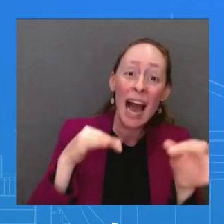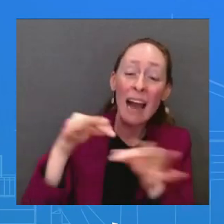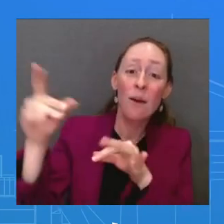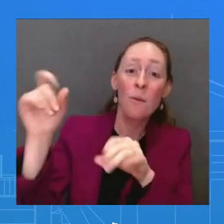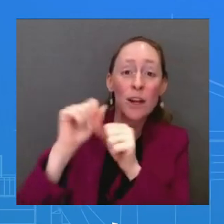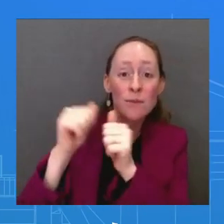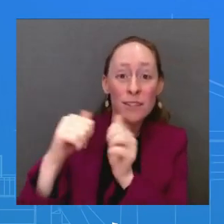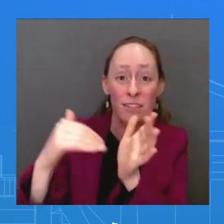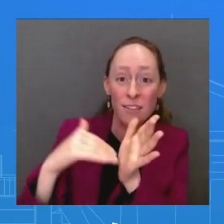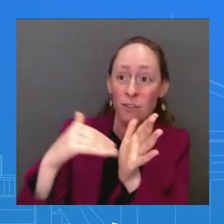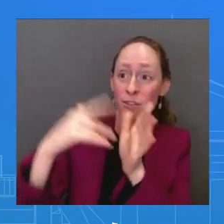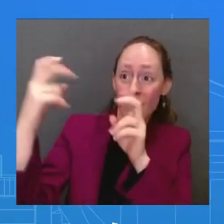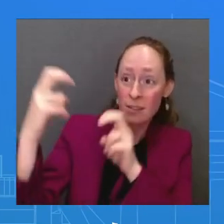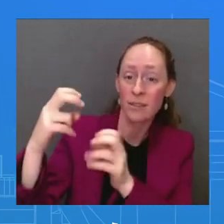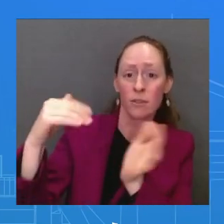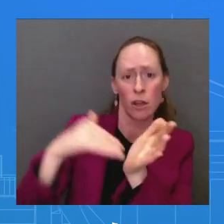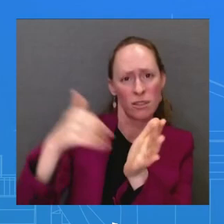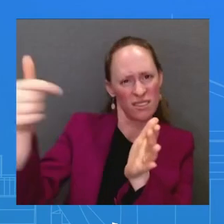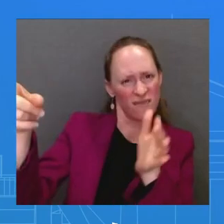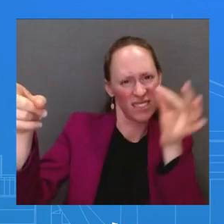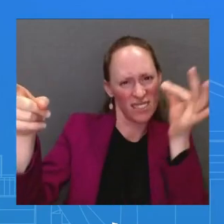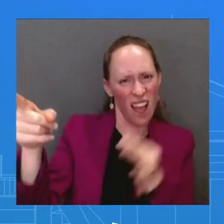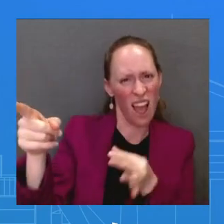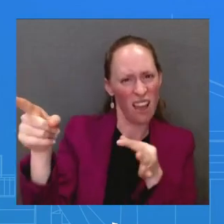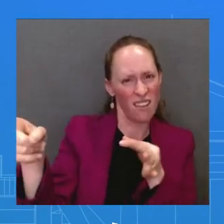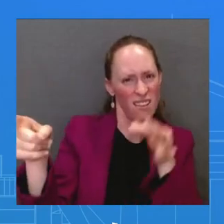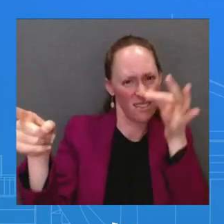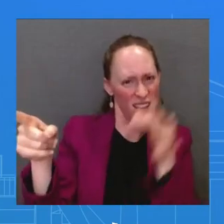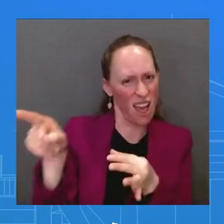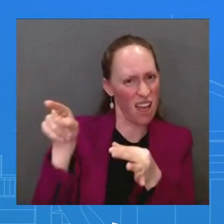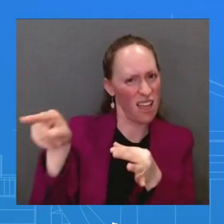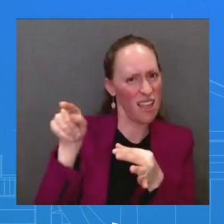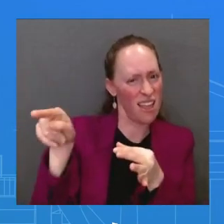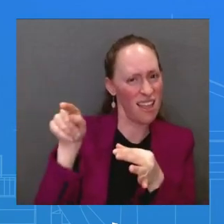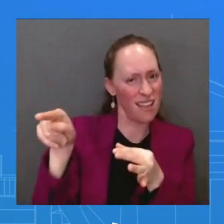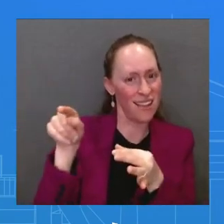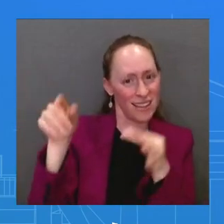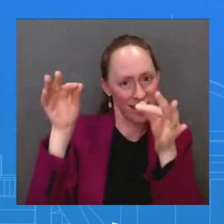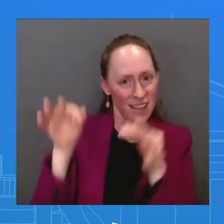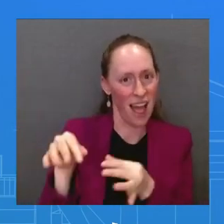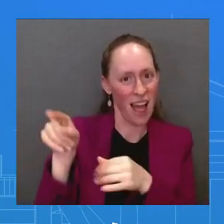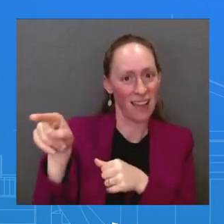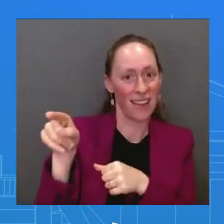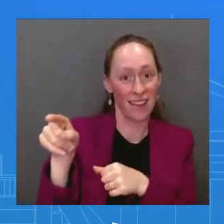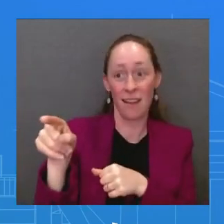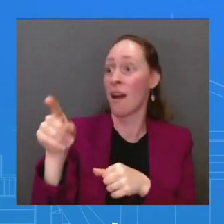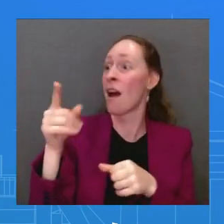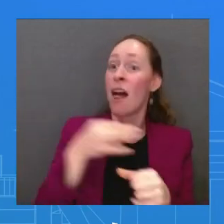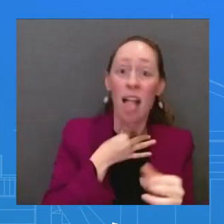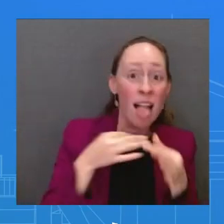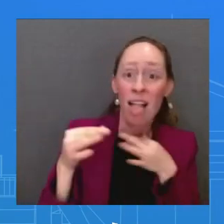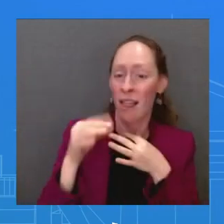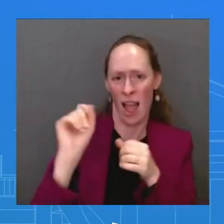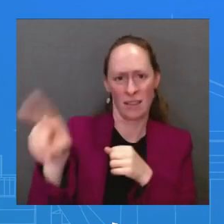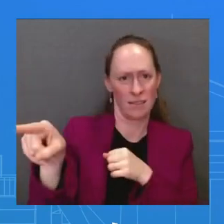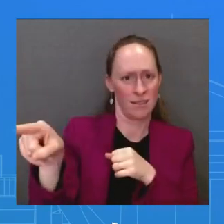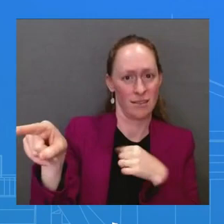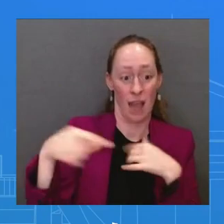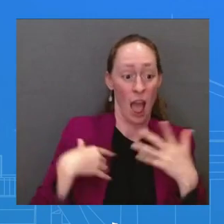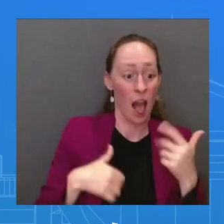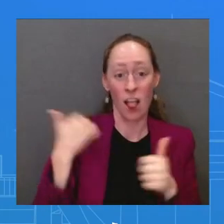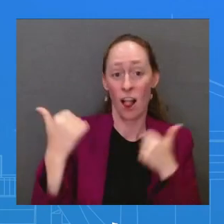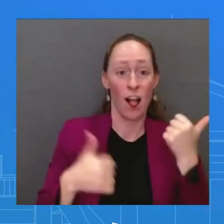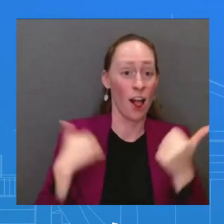decide when the testing is going to happen. That's it. That's the answer. I don't have anything else for you. That is the answer that I'm giving you. In close